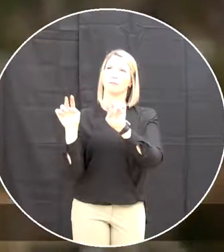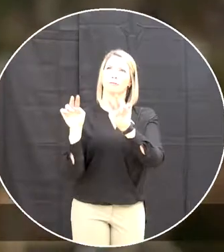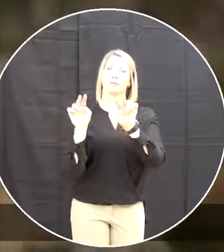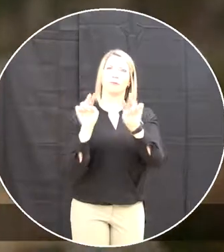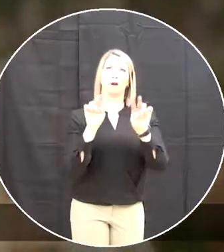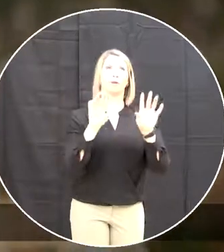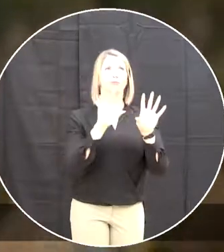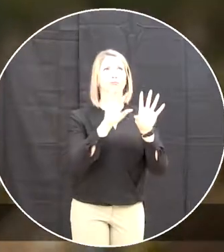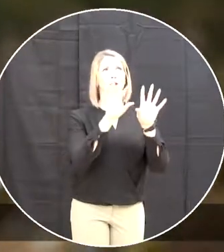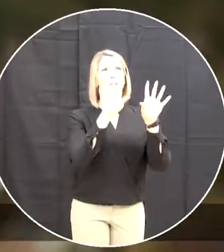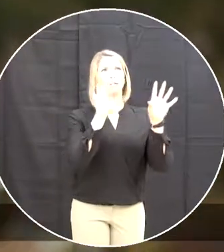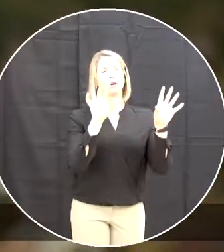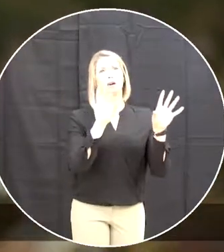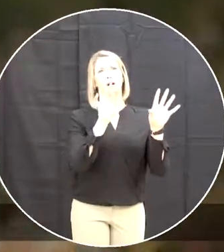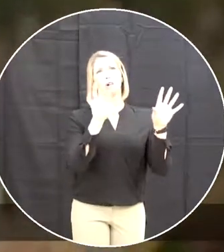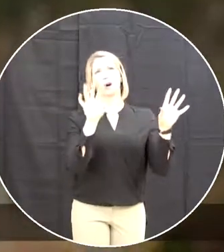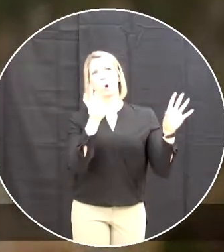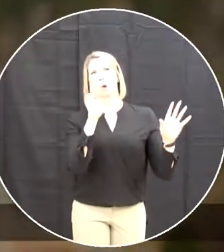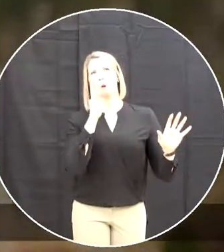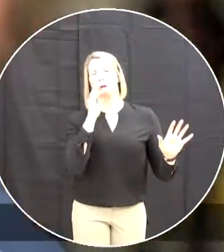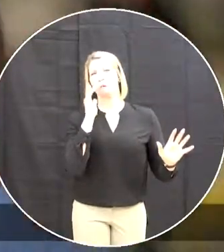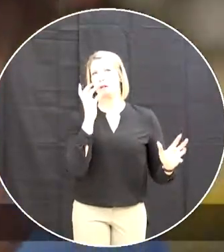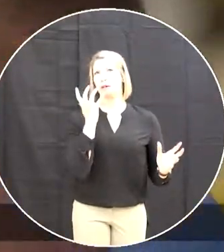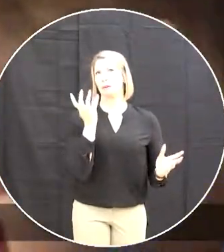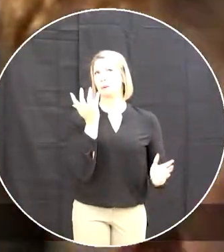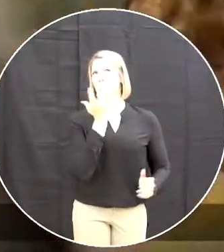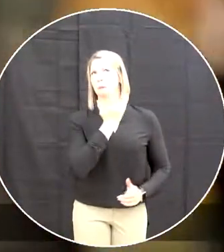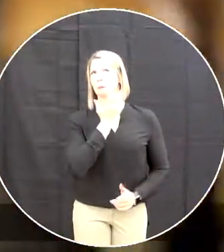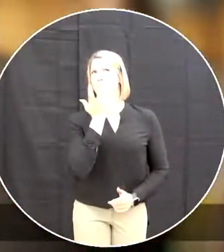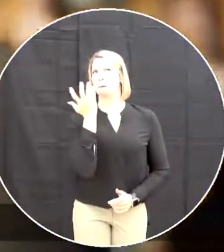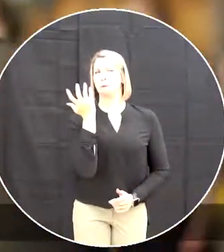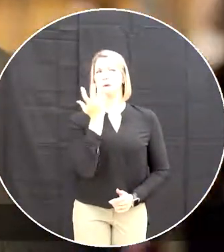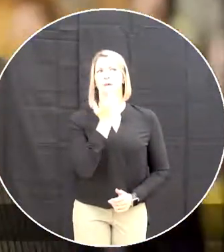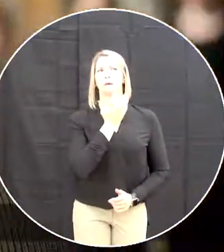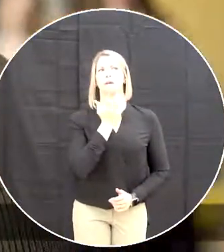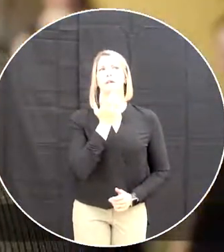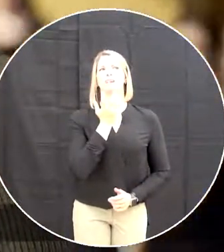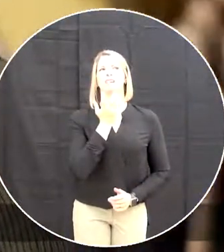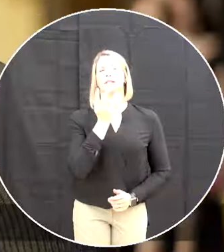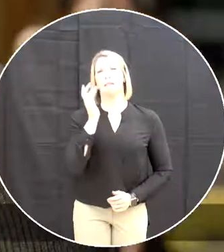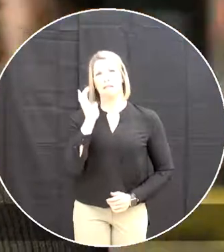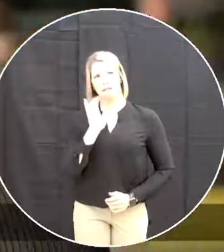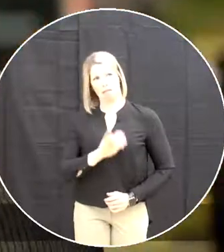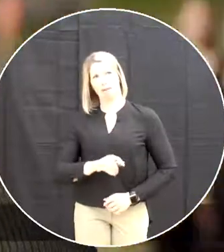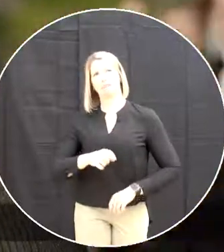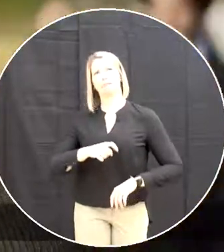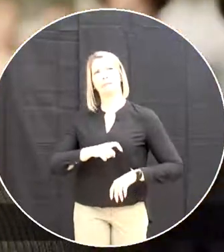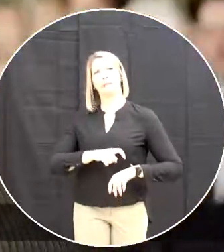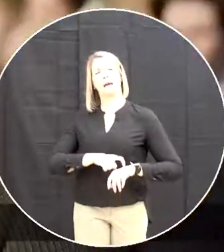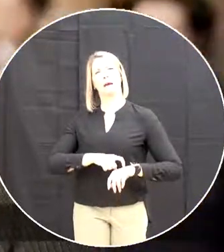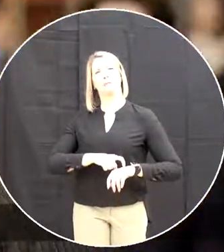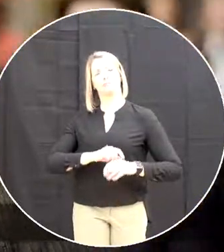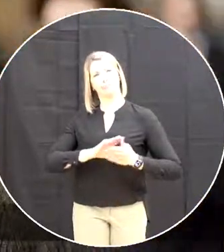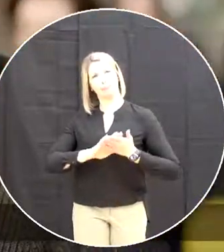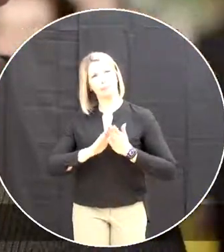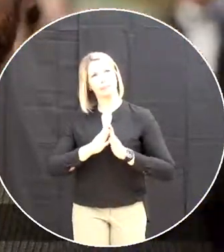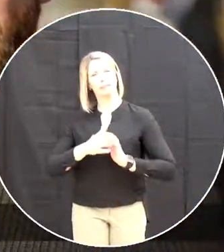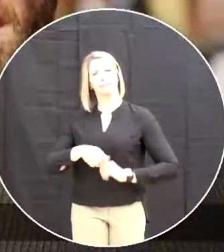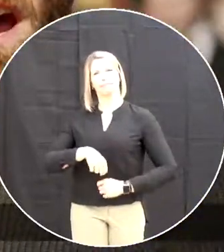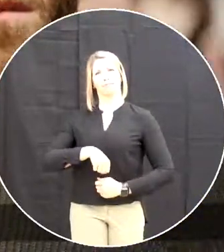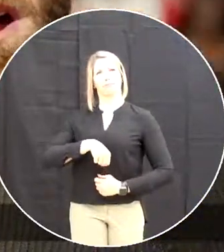clouds do frown It's then we stand great danger